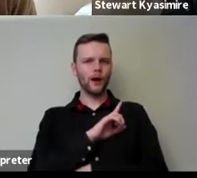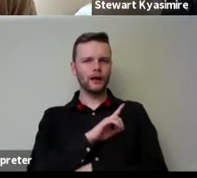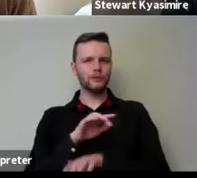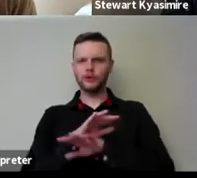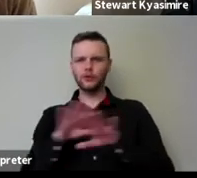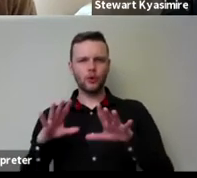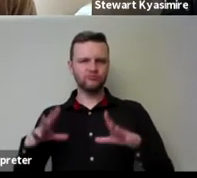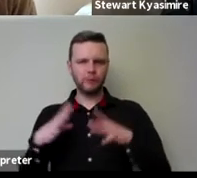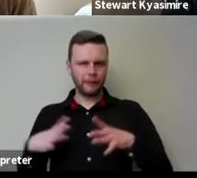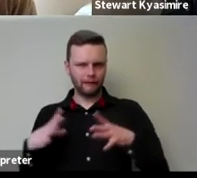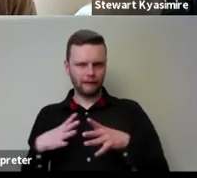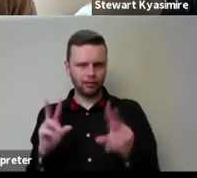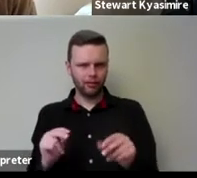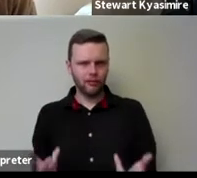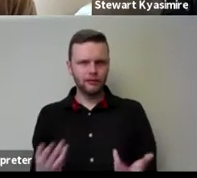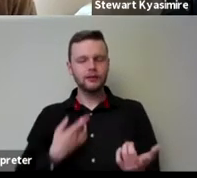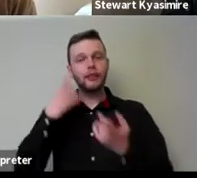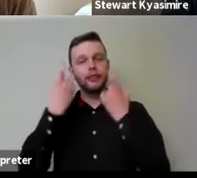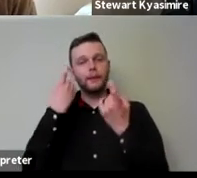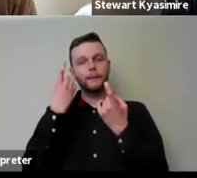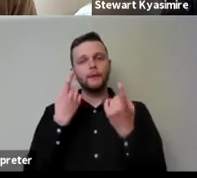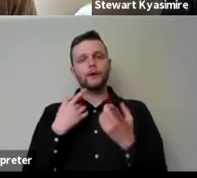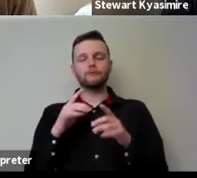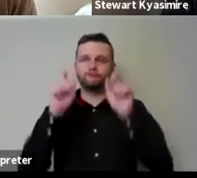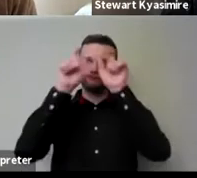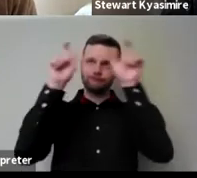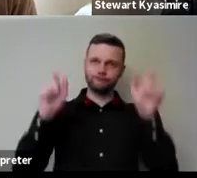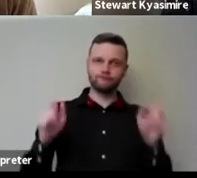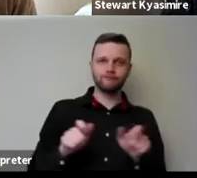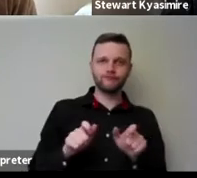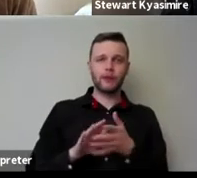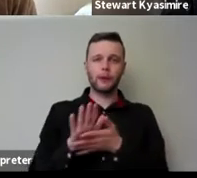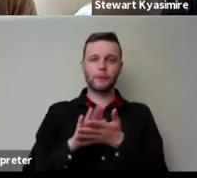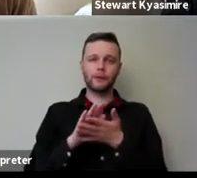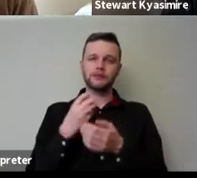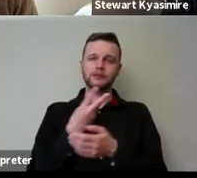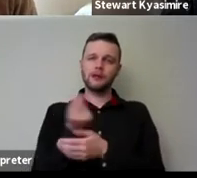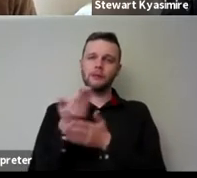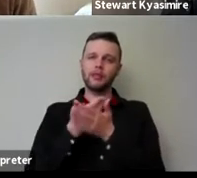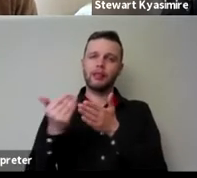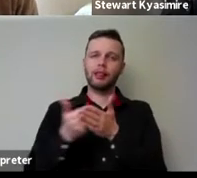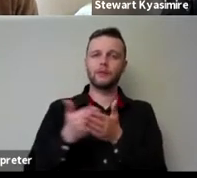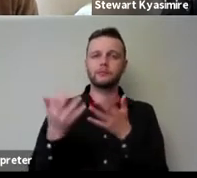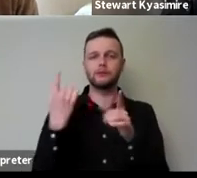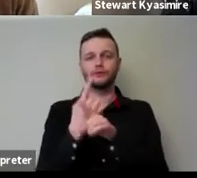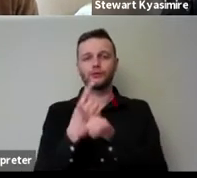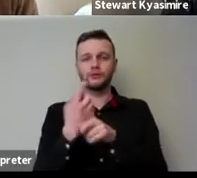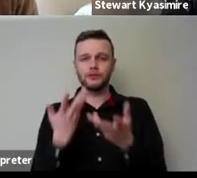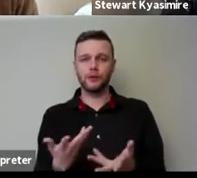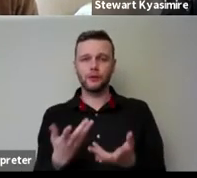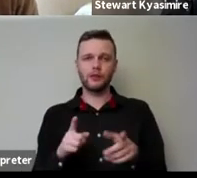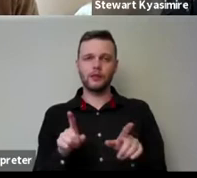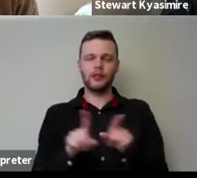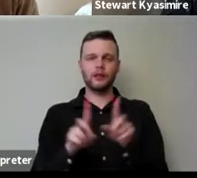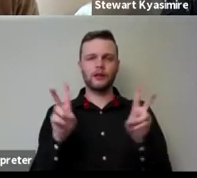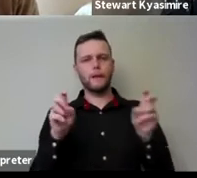and thinking about that in the frame of some of the language that's been used at the moment like build how do we